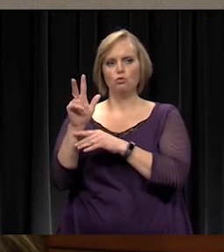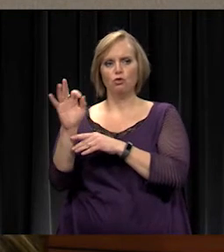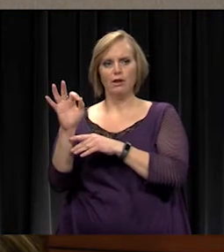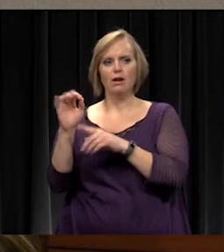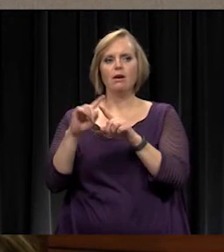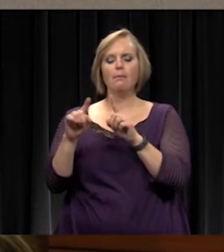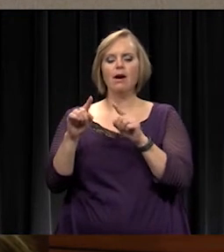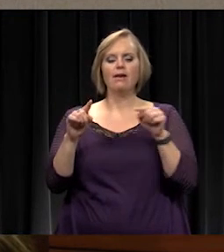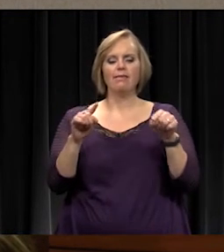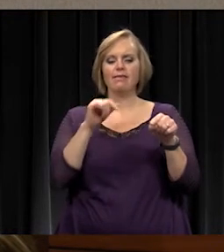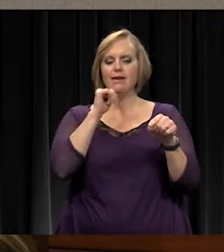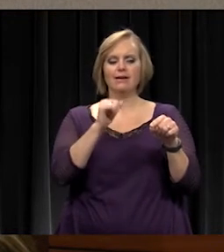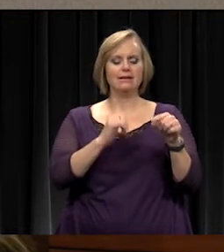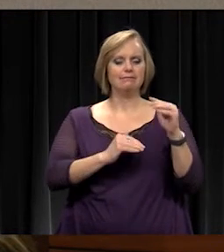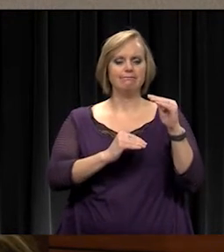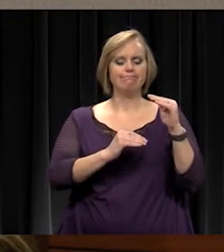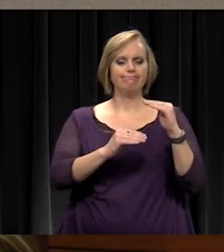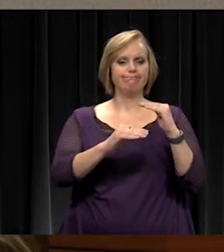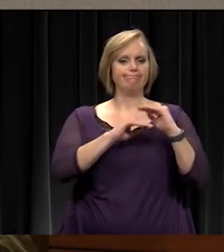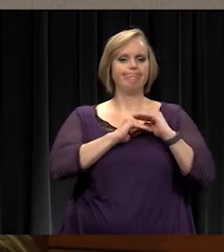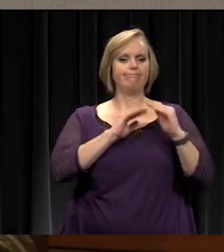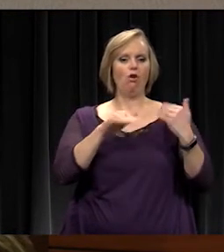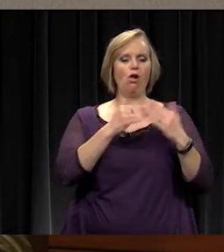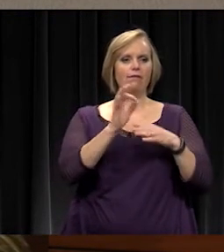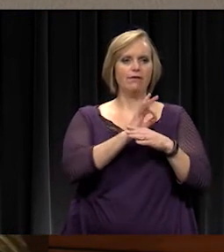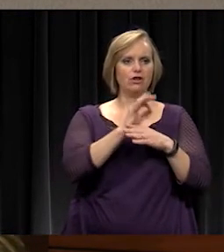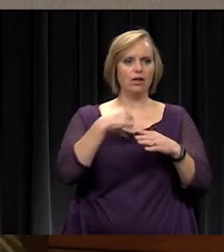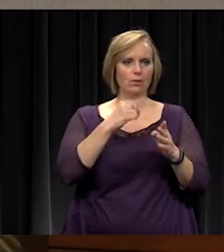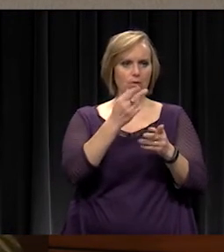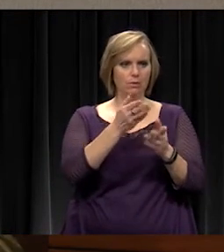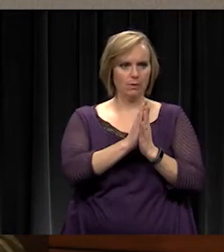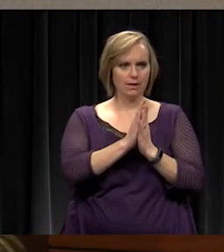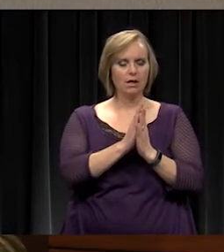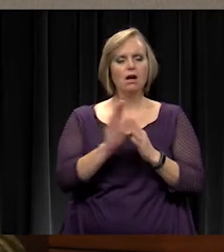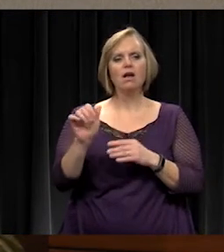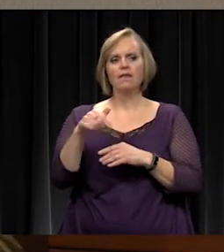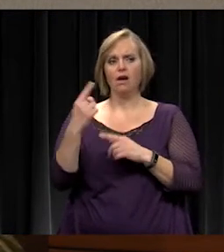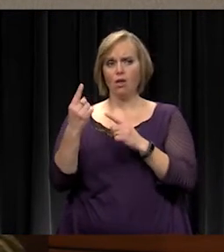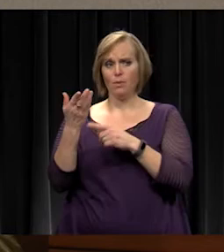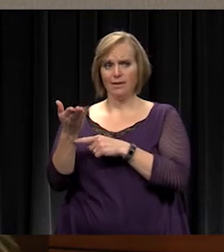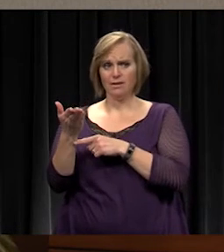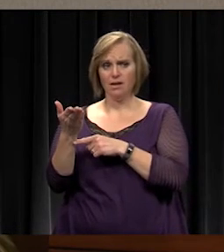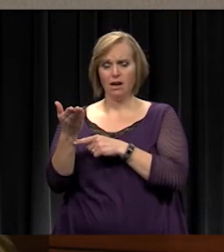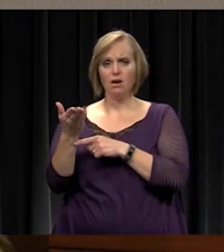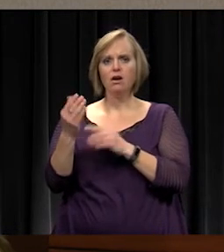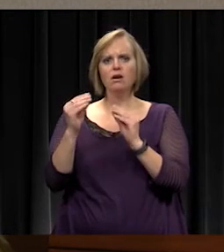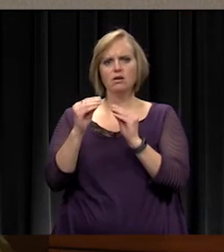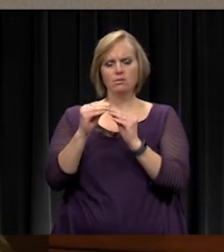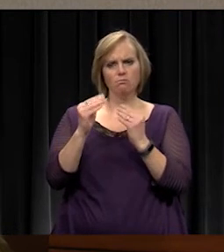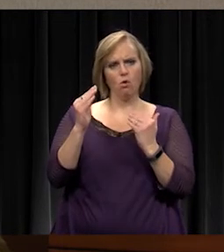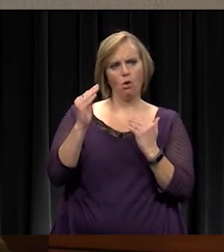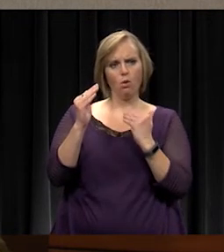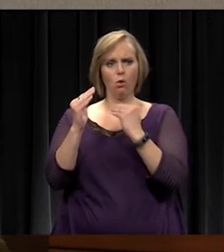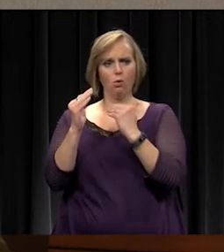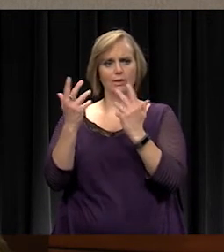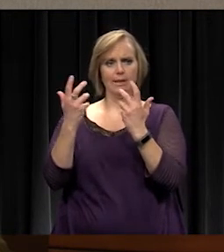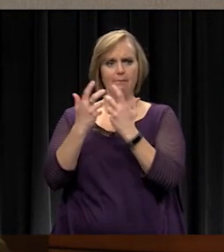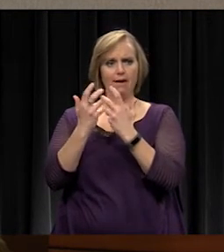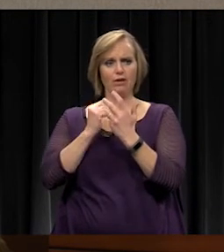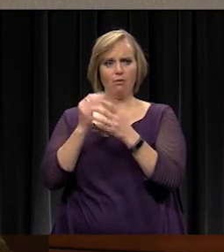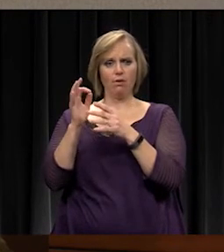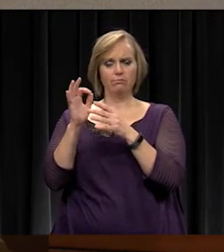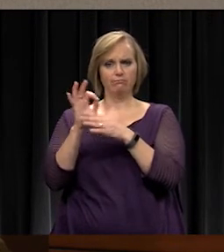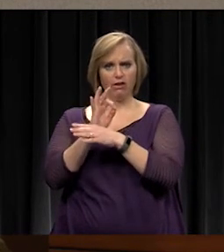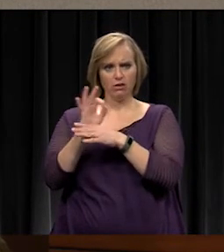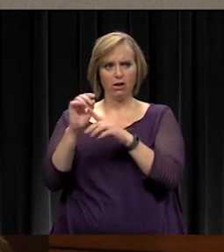the functionality that we requested. The other one that's in there more closely matched our functionality, but you